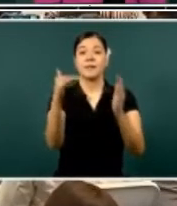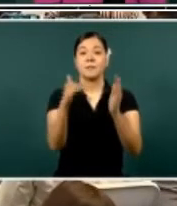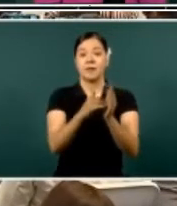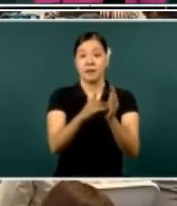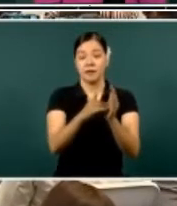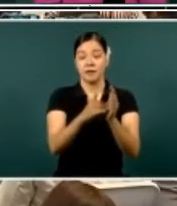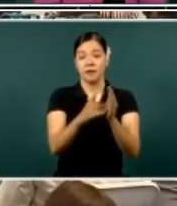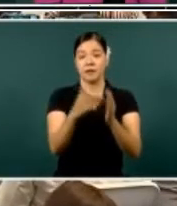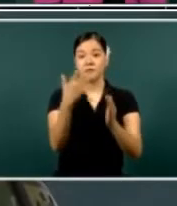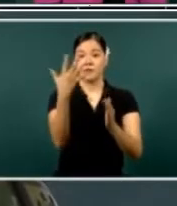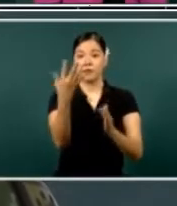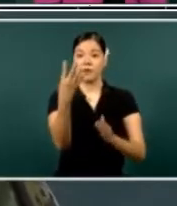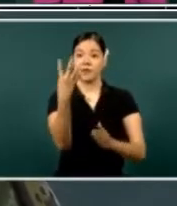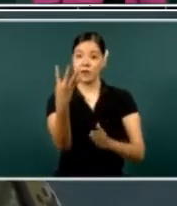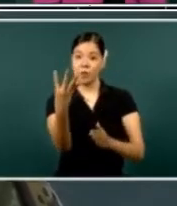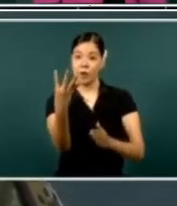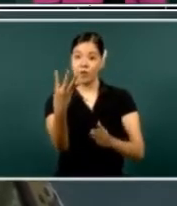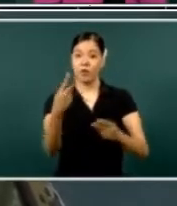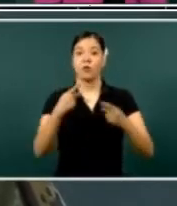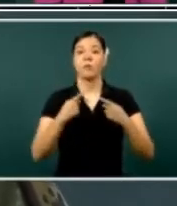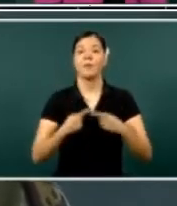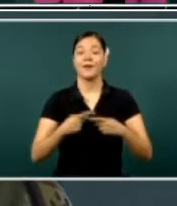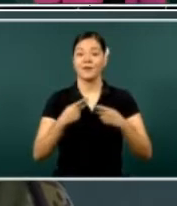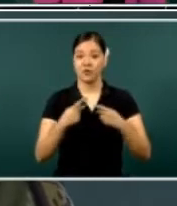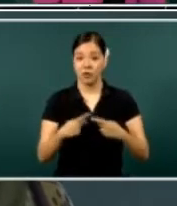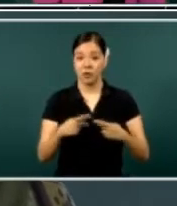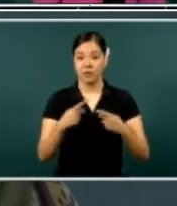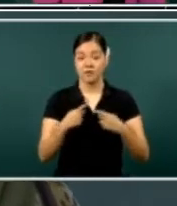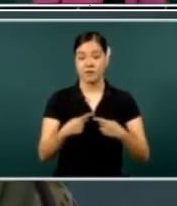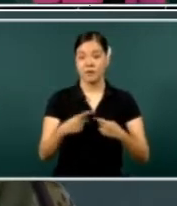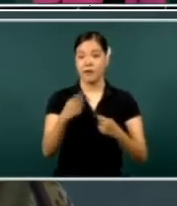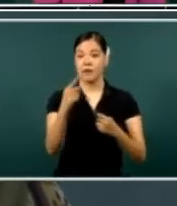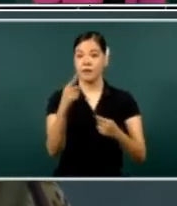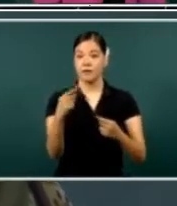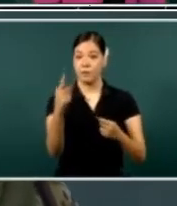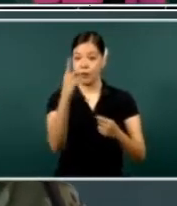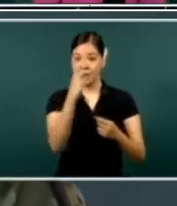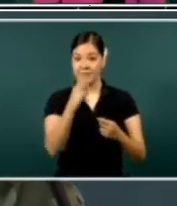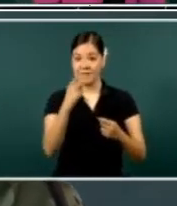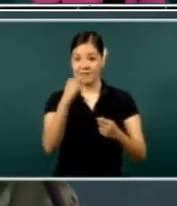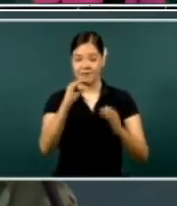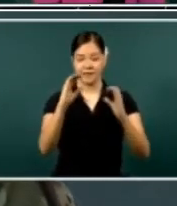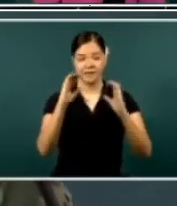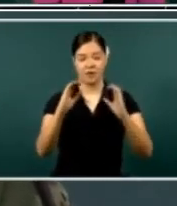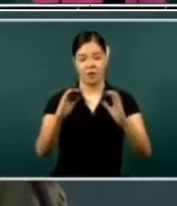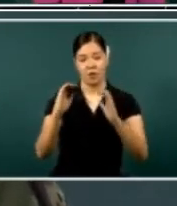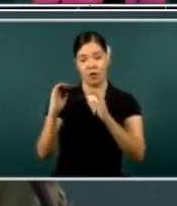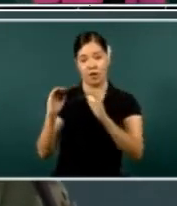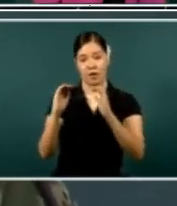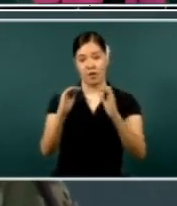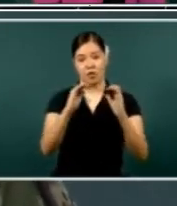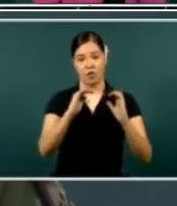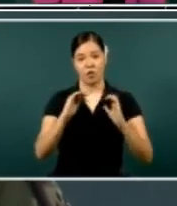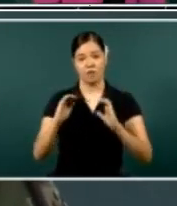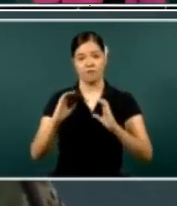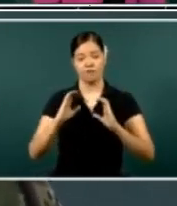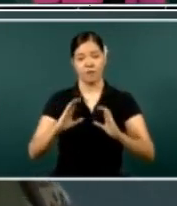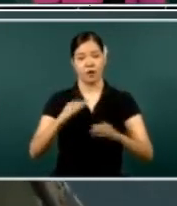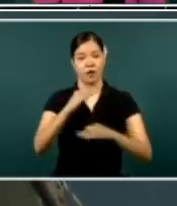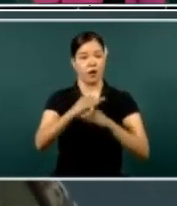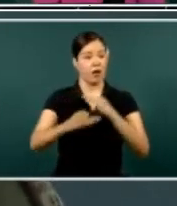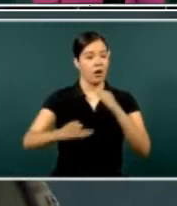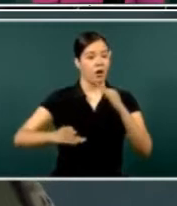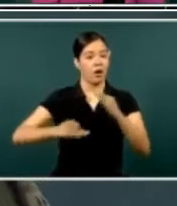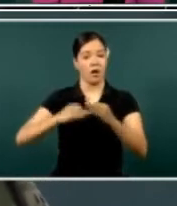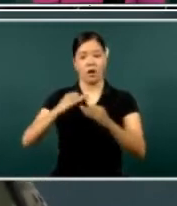,054 units that are attending to, to the, they're